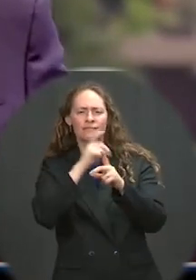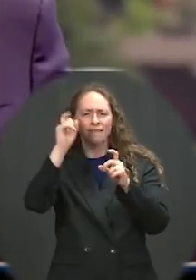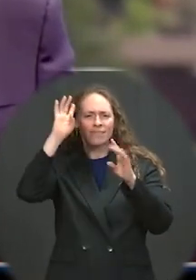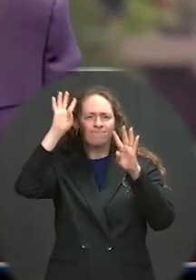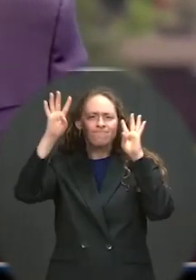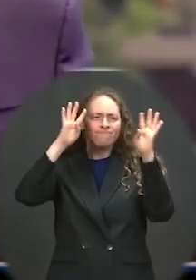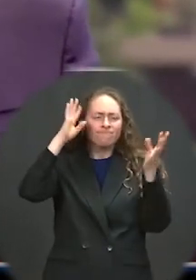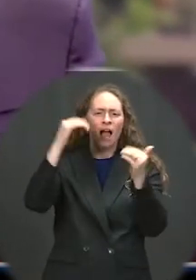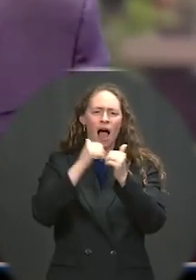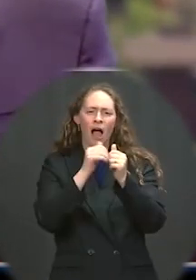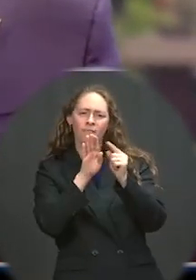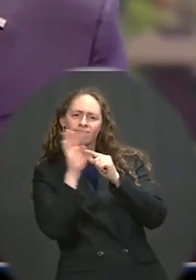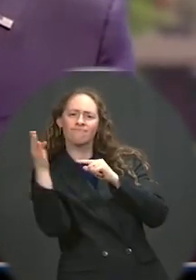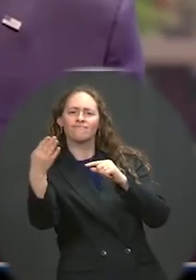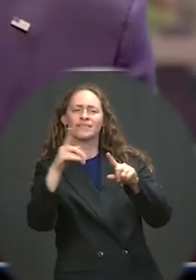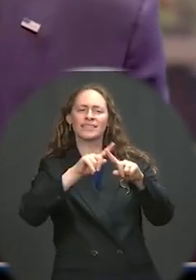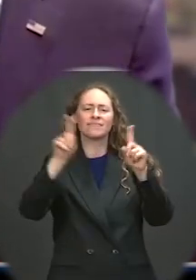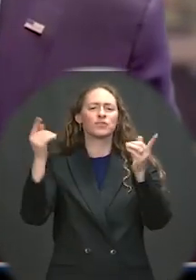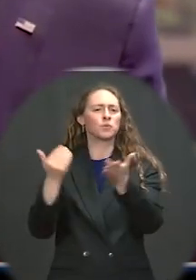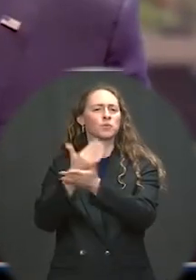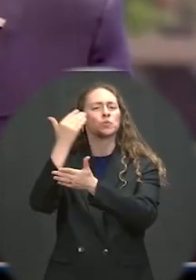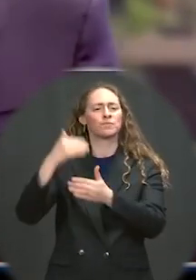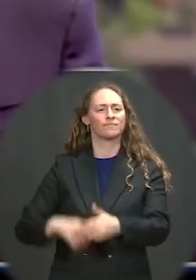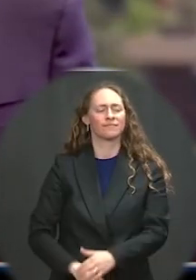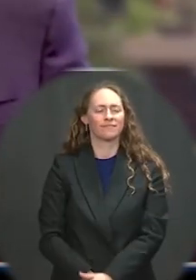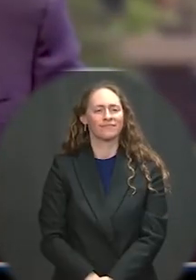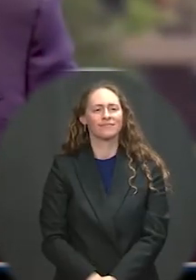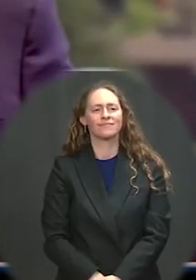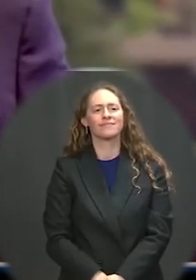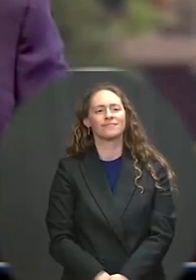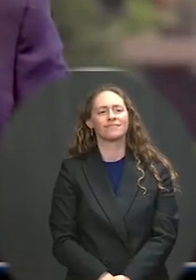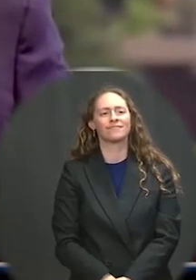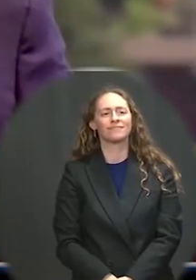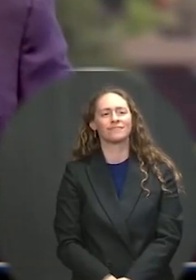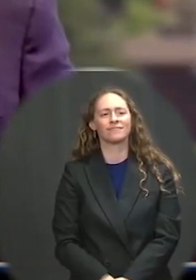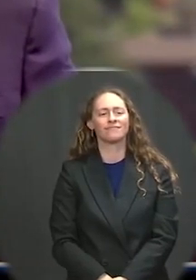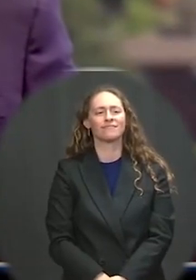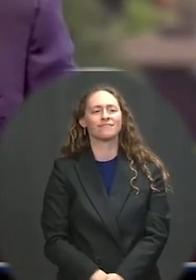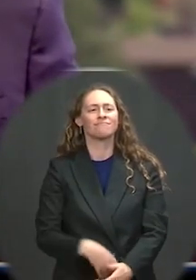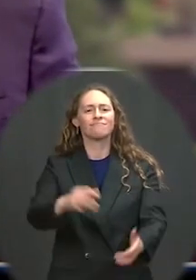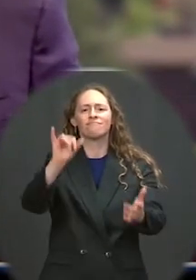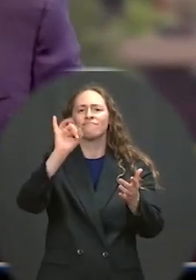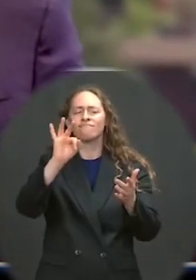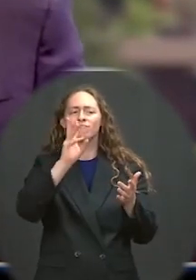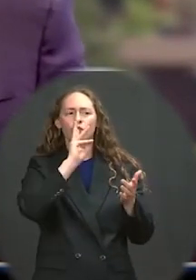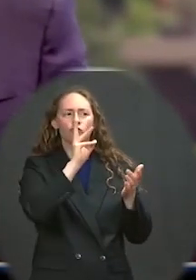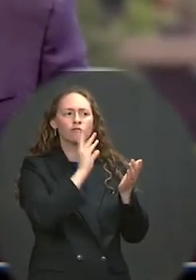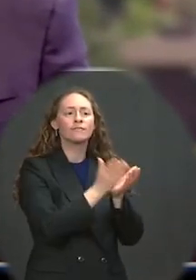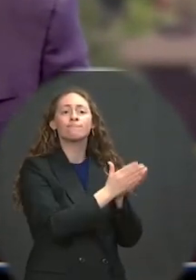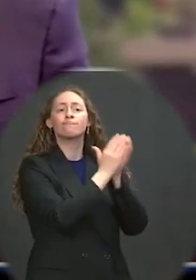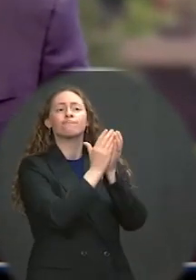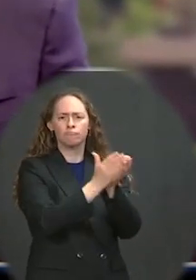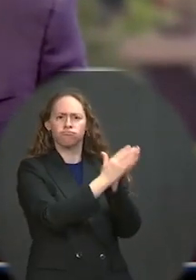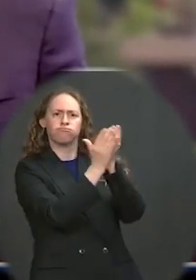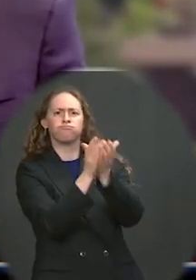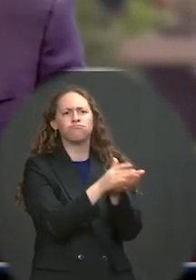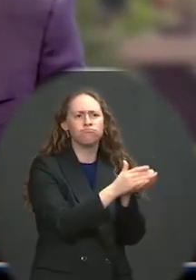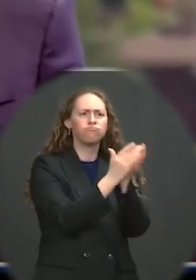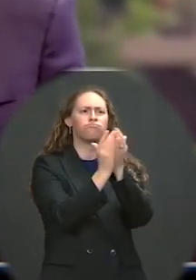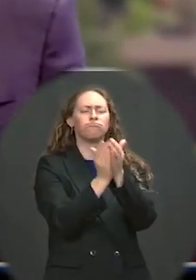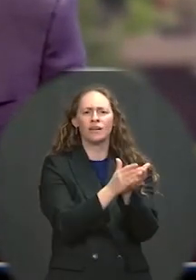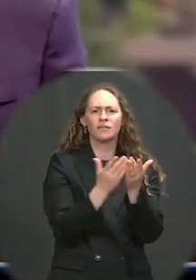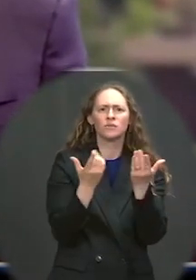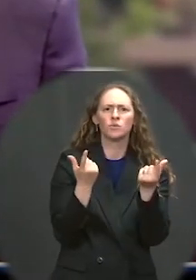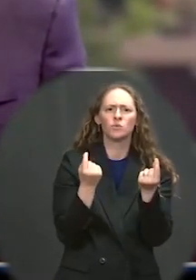or the seas of life grow rough, remember the Coast Guard's marching song to sing on land and